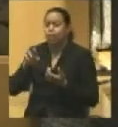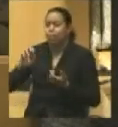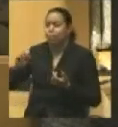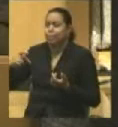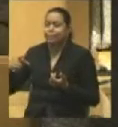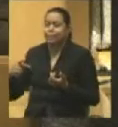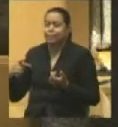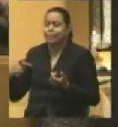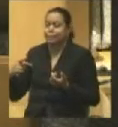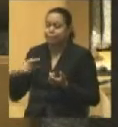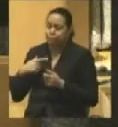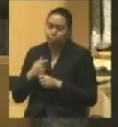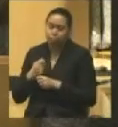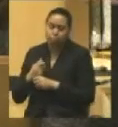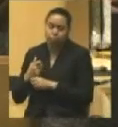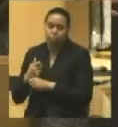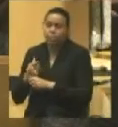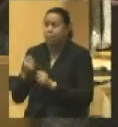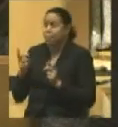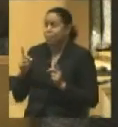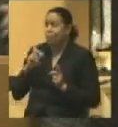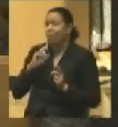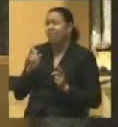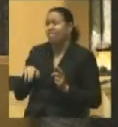had, many of them, just written off as dead.